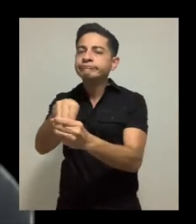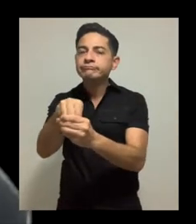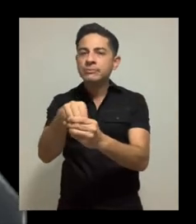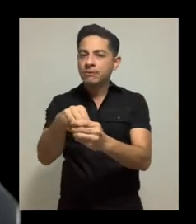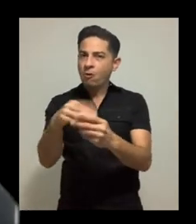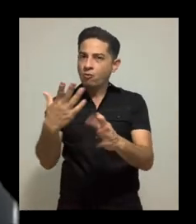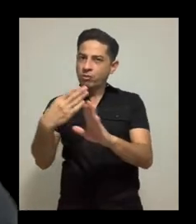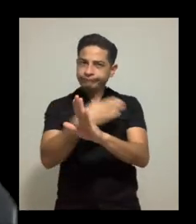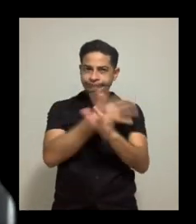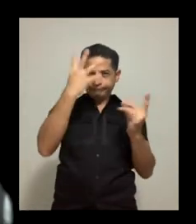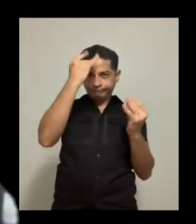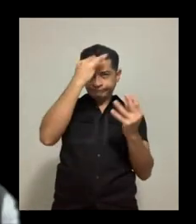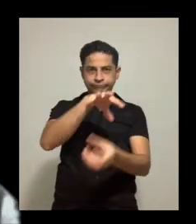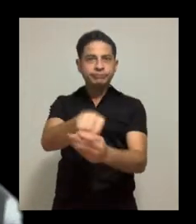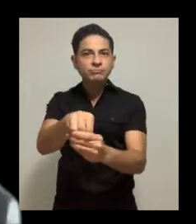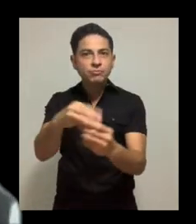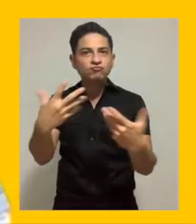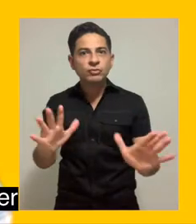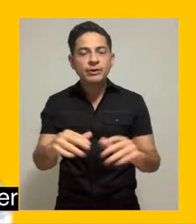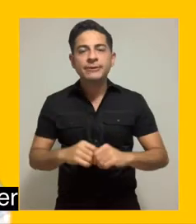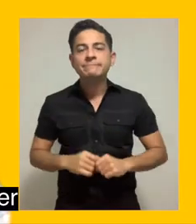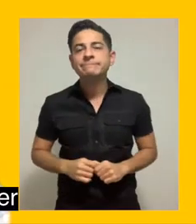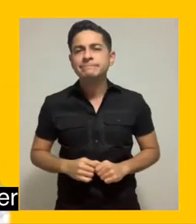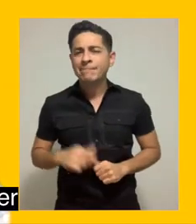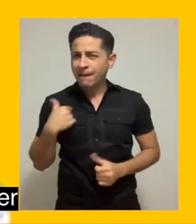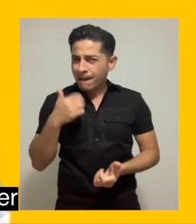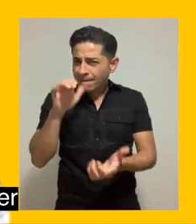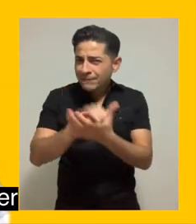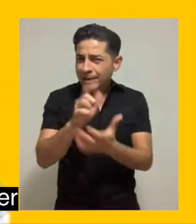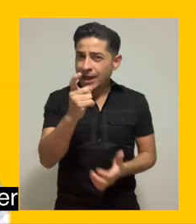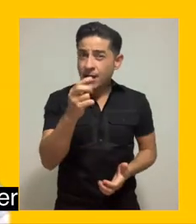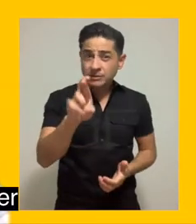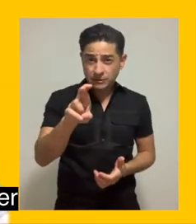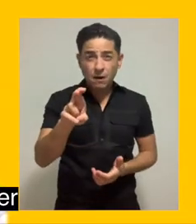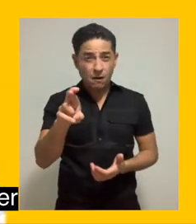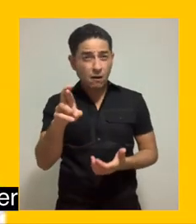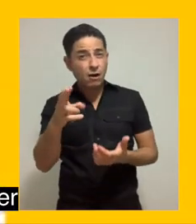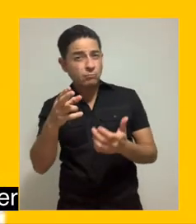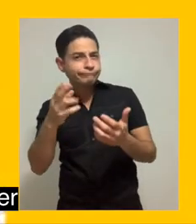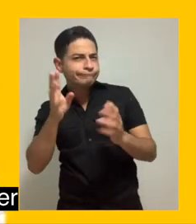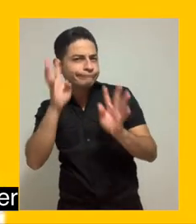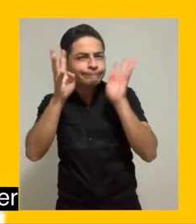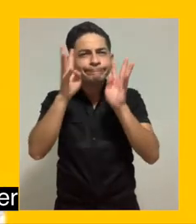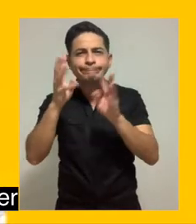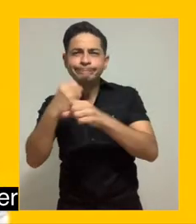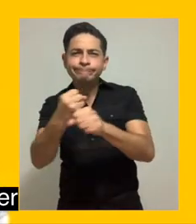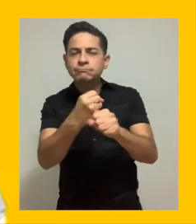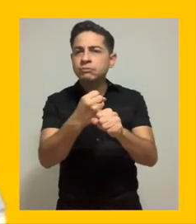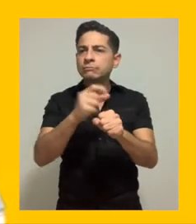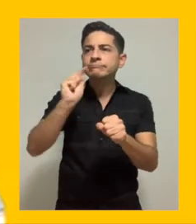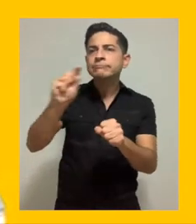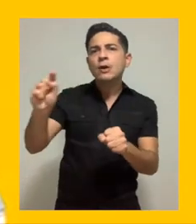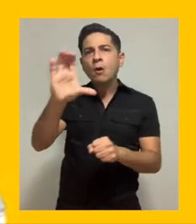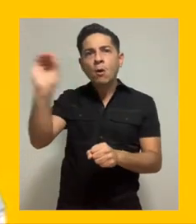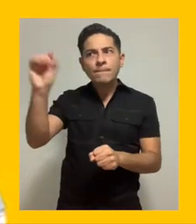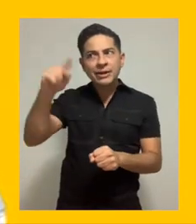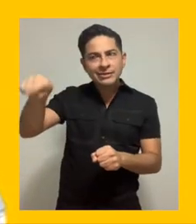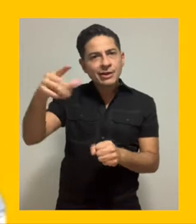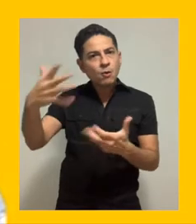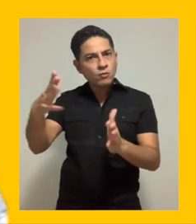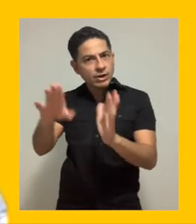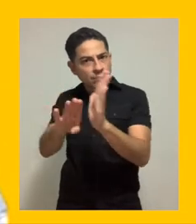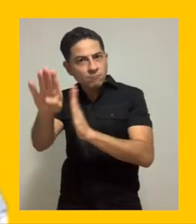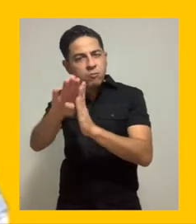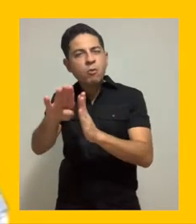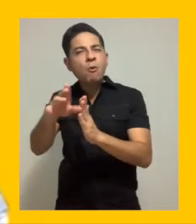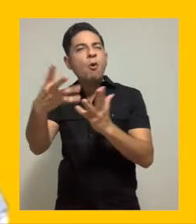creation of it. It's a forethought, not just an afterthought. I believe the winners in the XR space are the ones that consider accessibility a requirement in